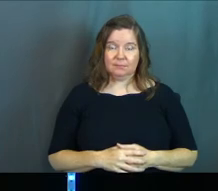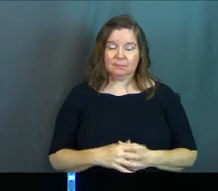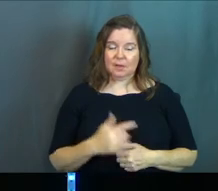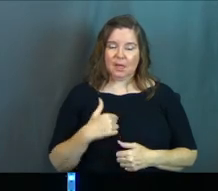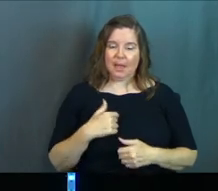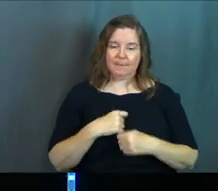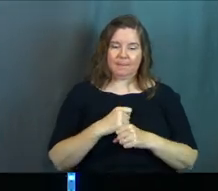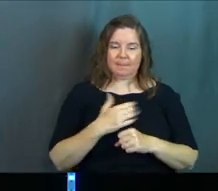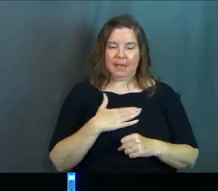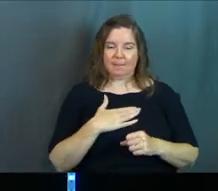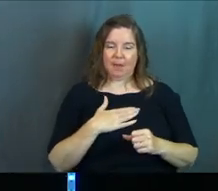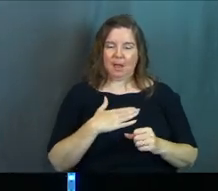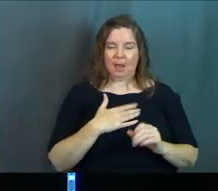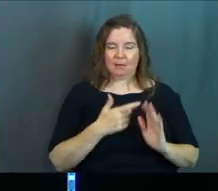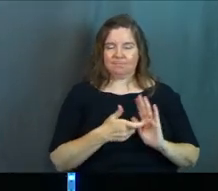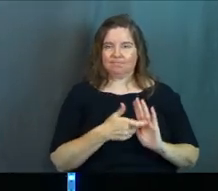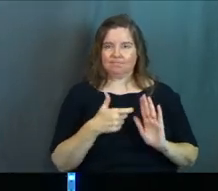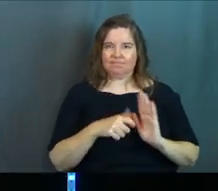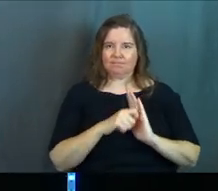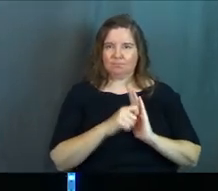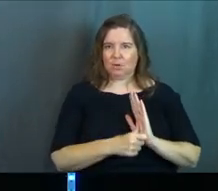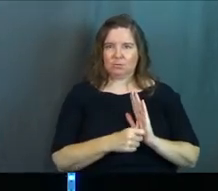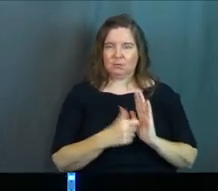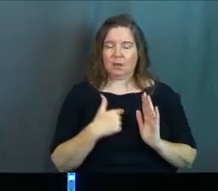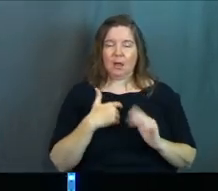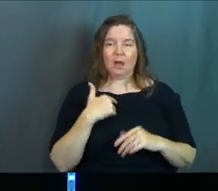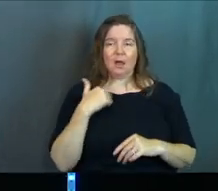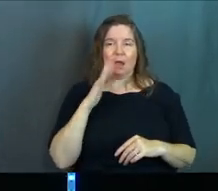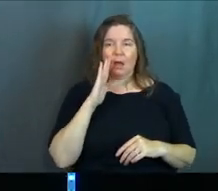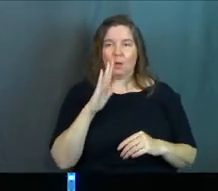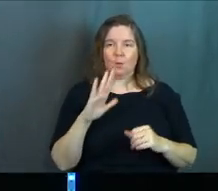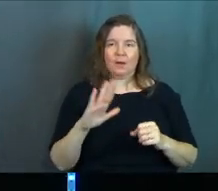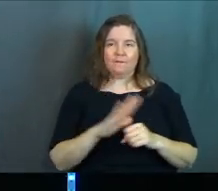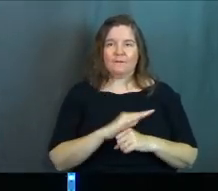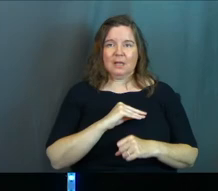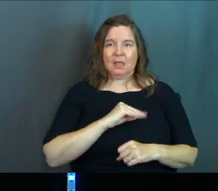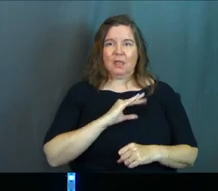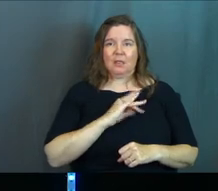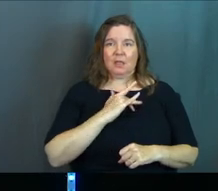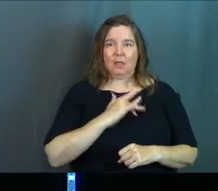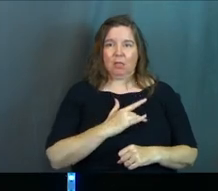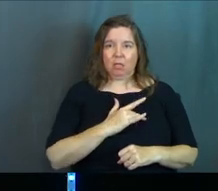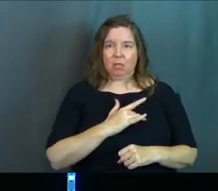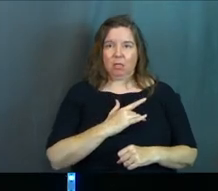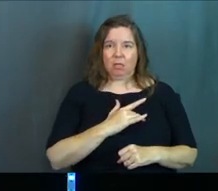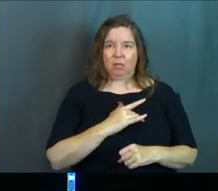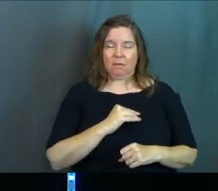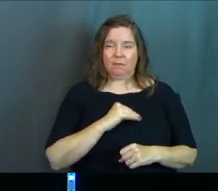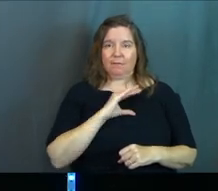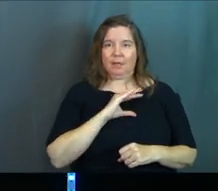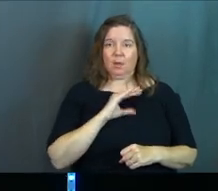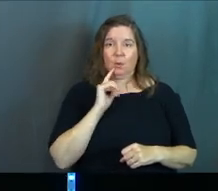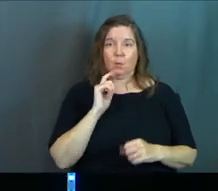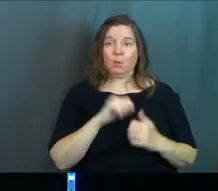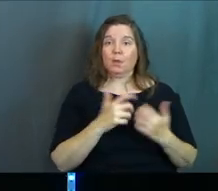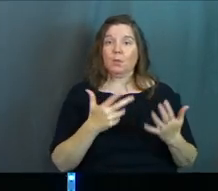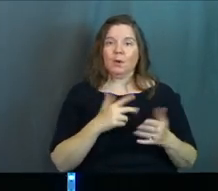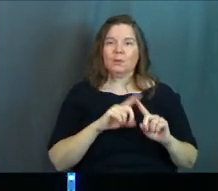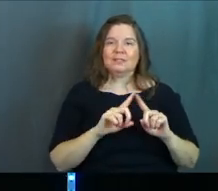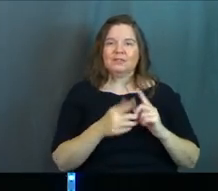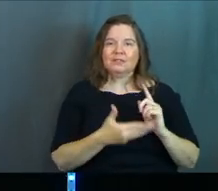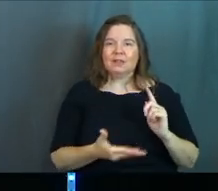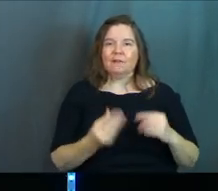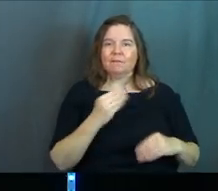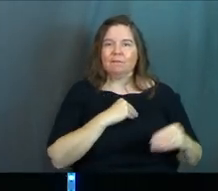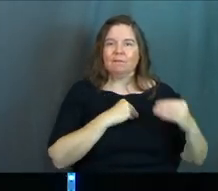I'm going to make my mark. I'm going to fill this hole that's here with this stuff.